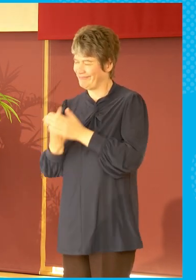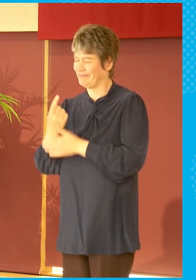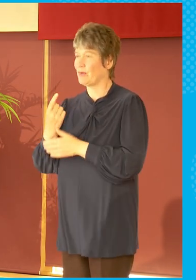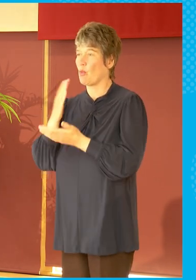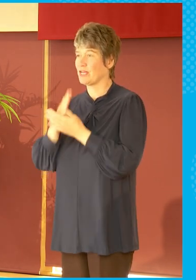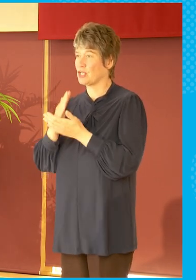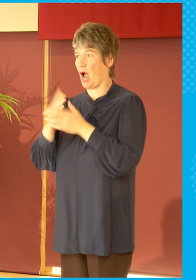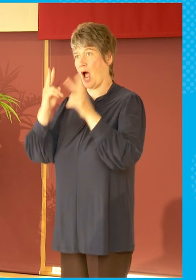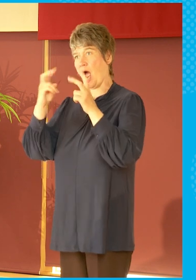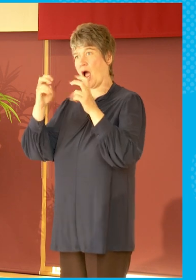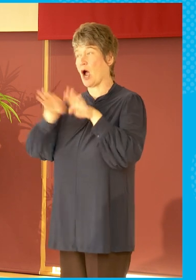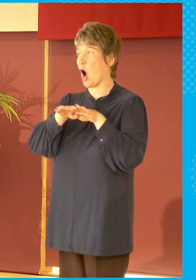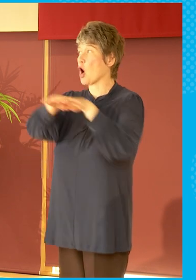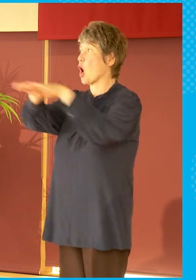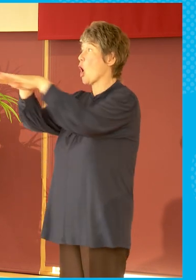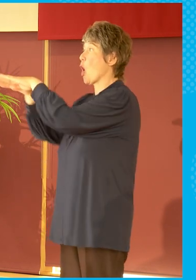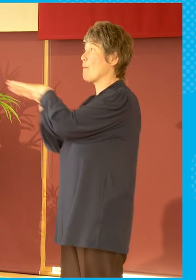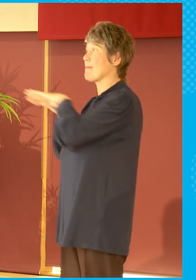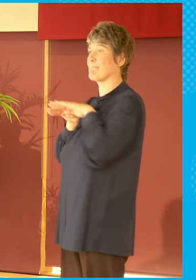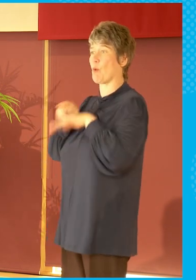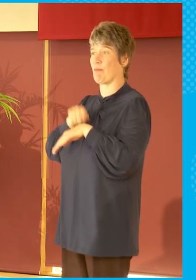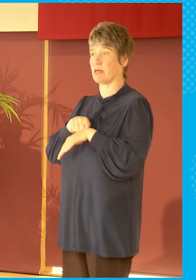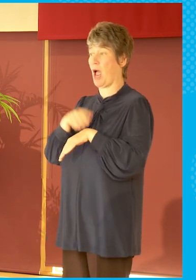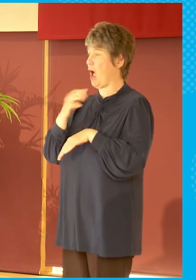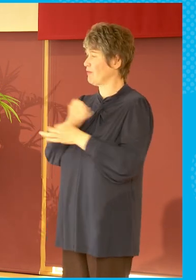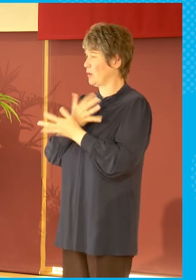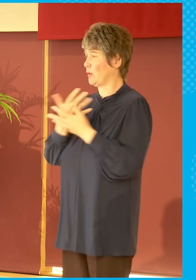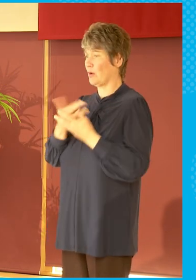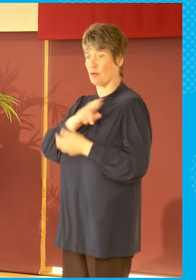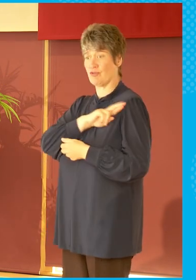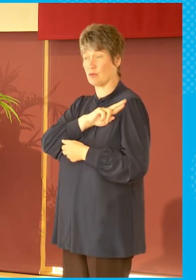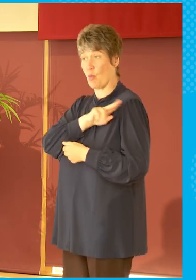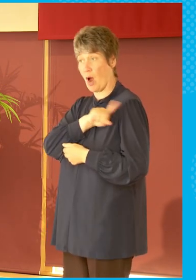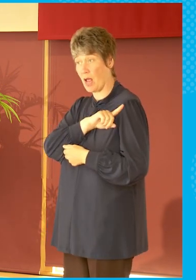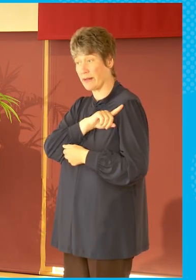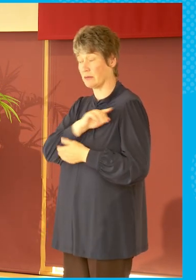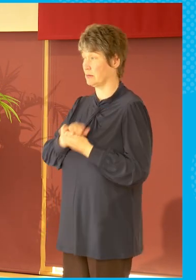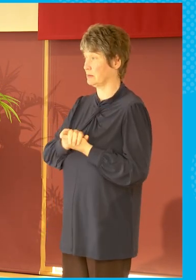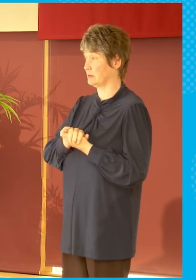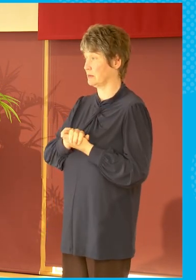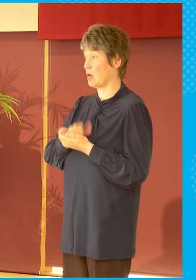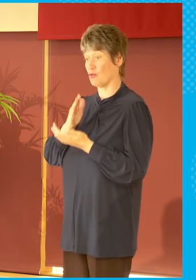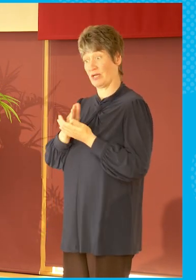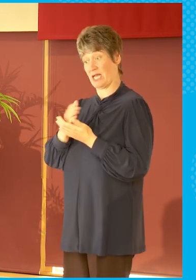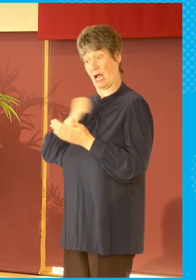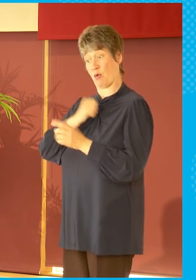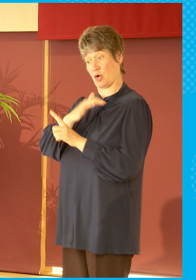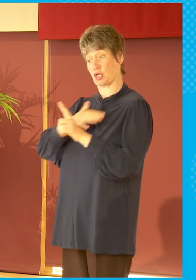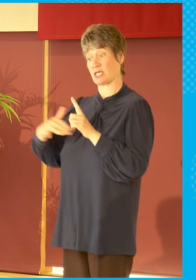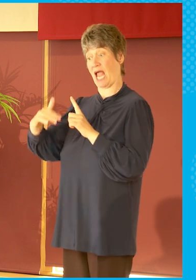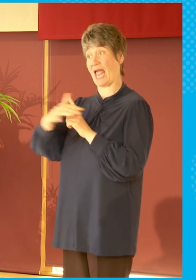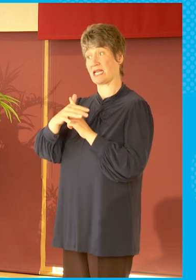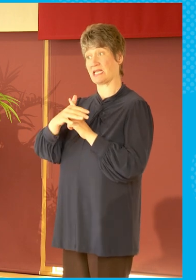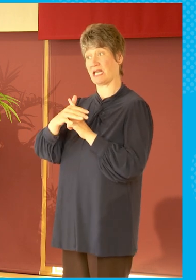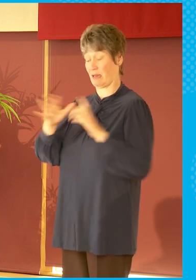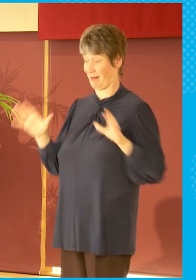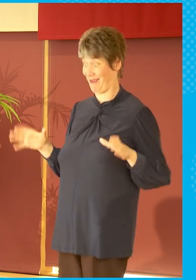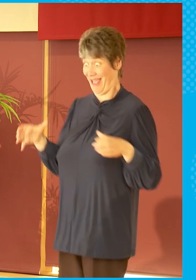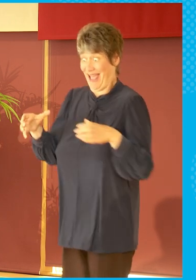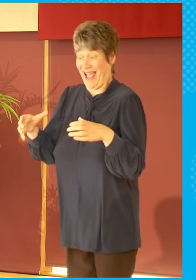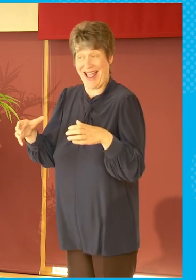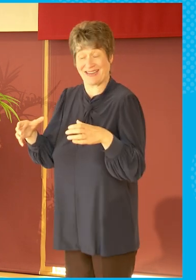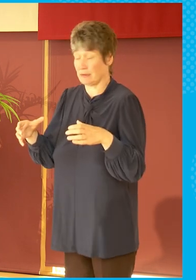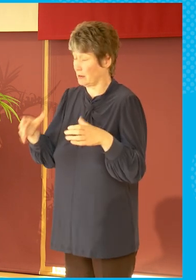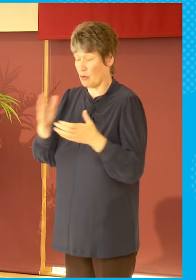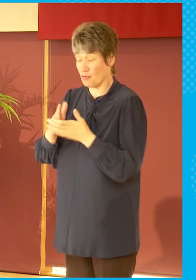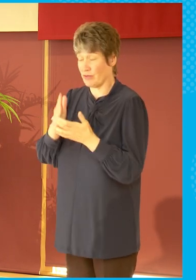And that's for a whole plethora of reasons. know, one is we actually live in a very divided society. And I think one of the aspirations for